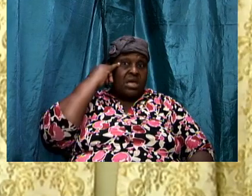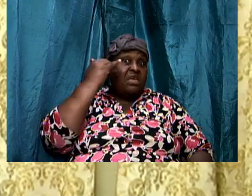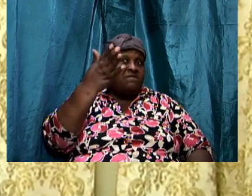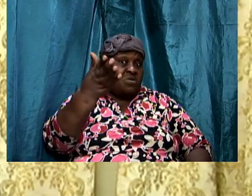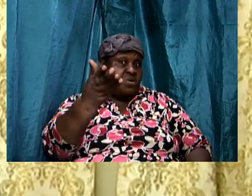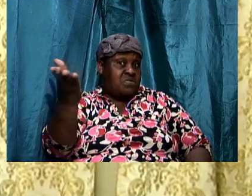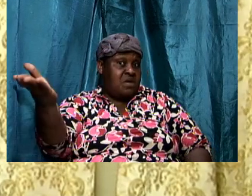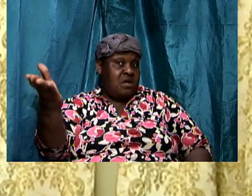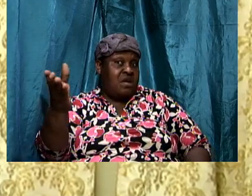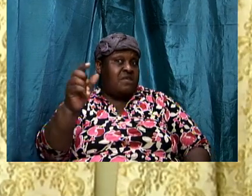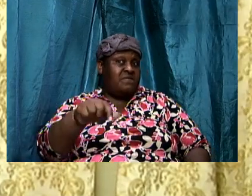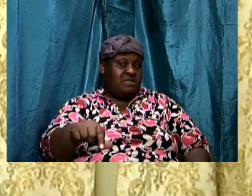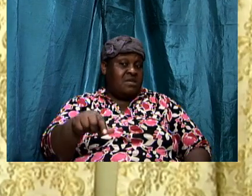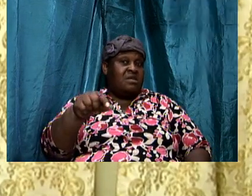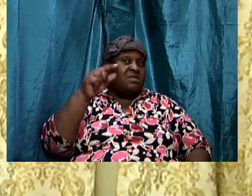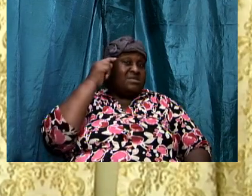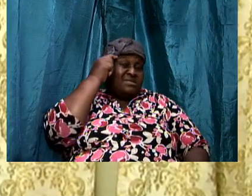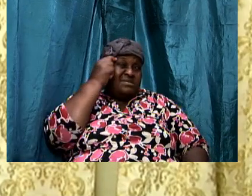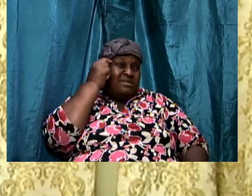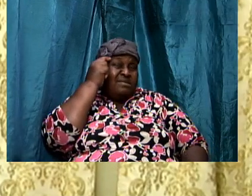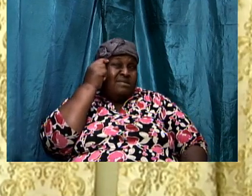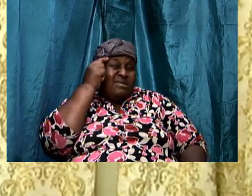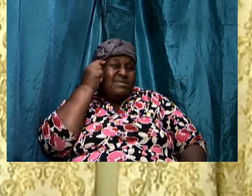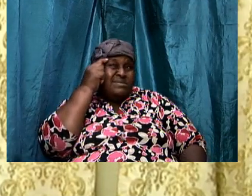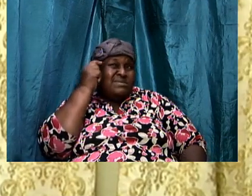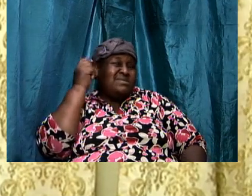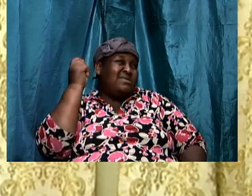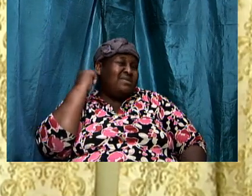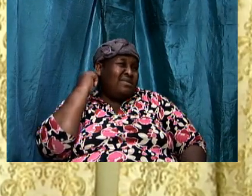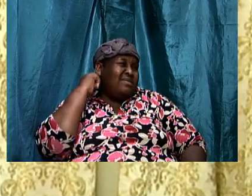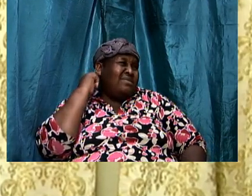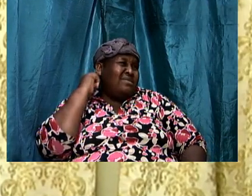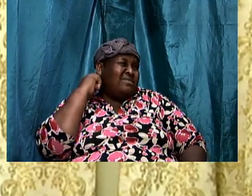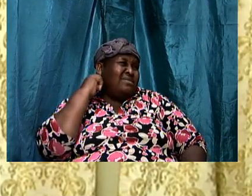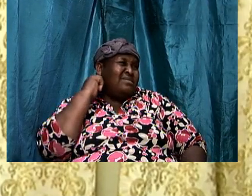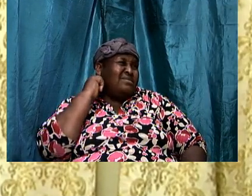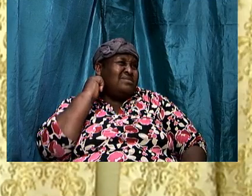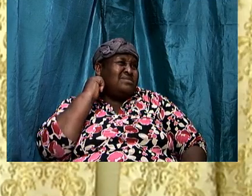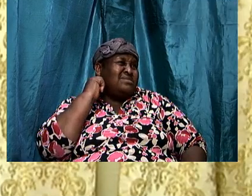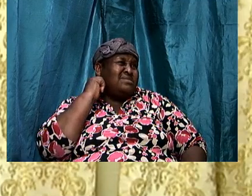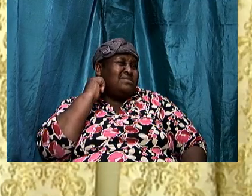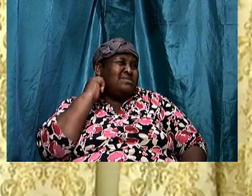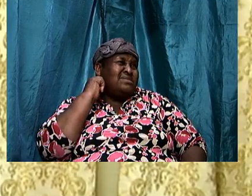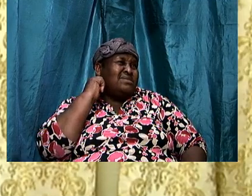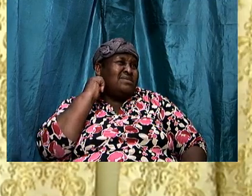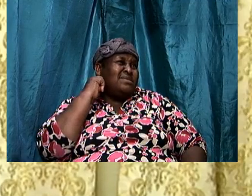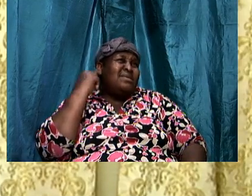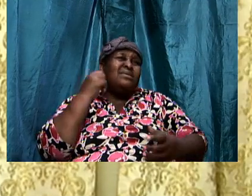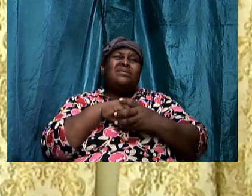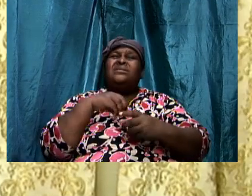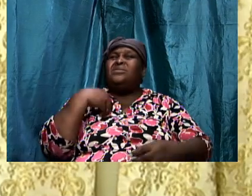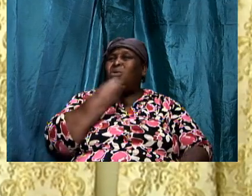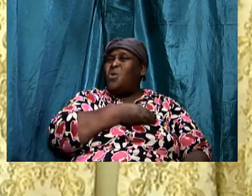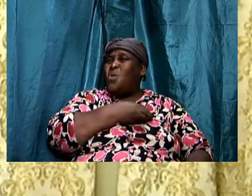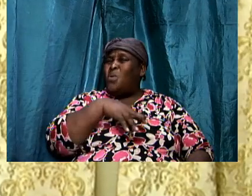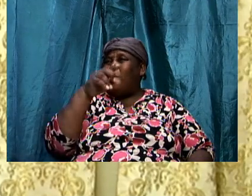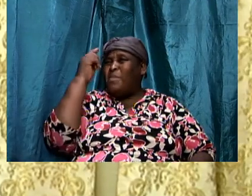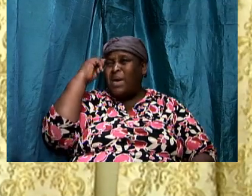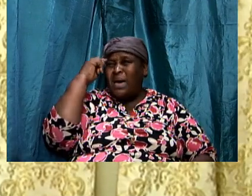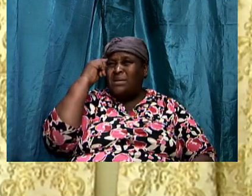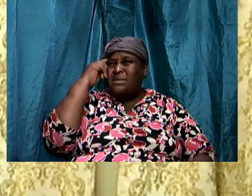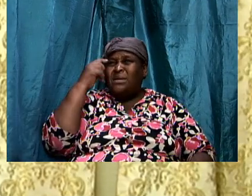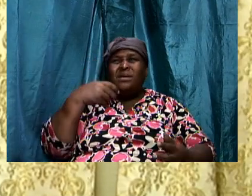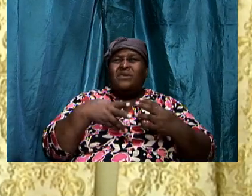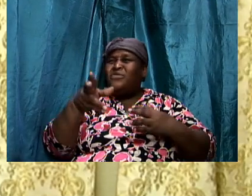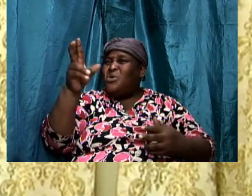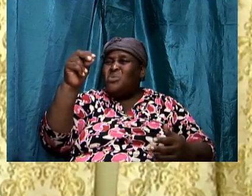creep into the mind where is God there really is no God I have not seen this this is no longer happening look at what is